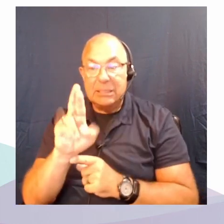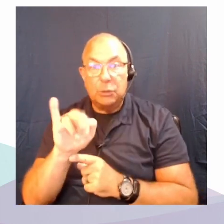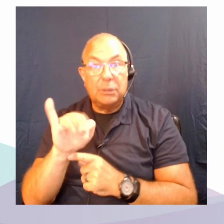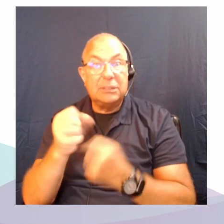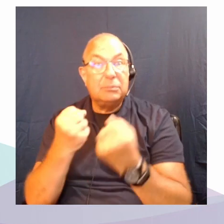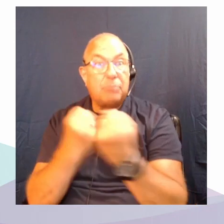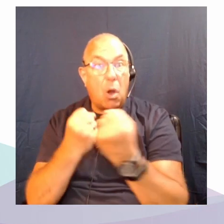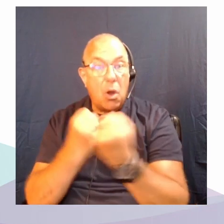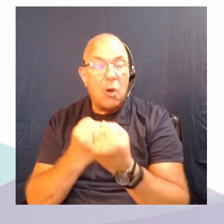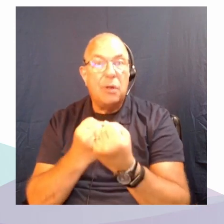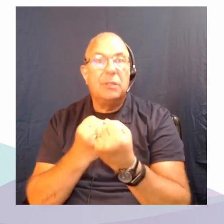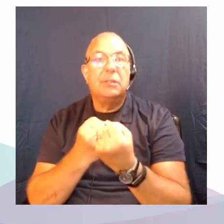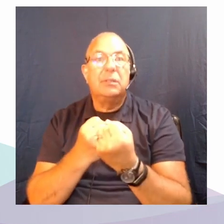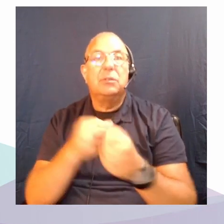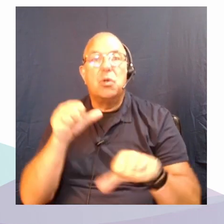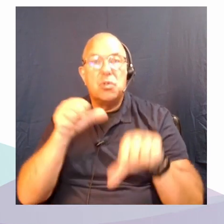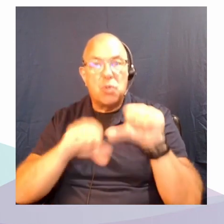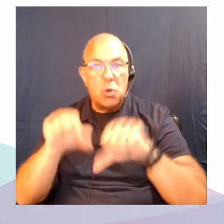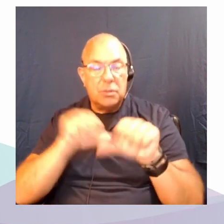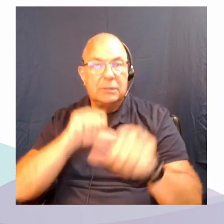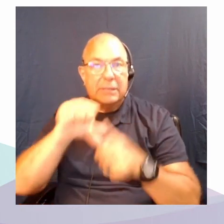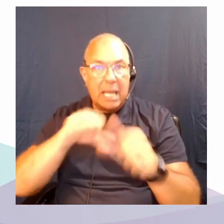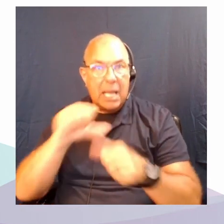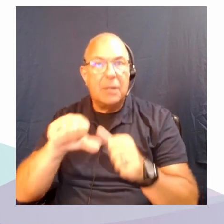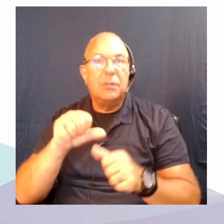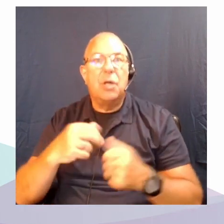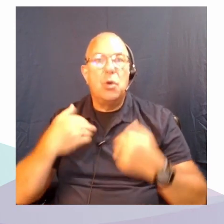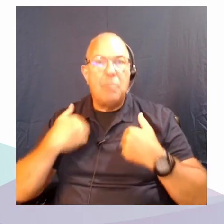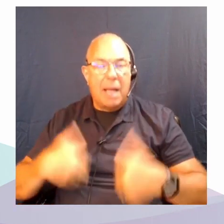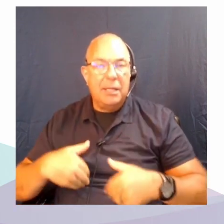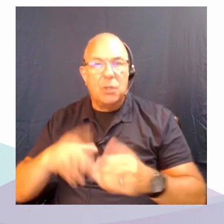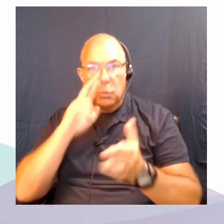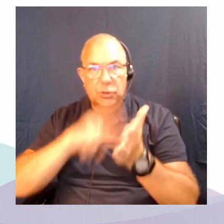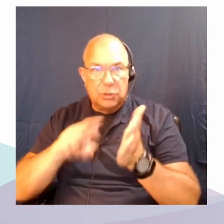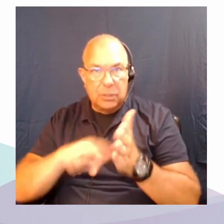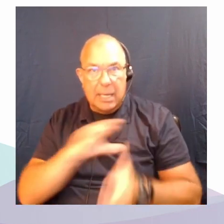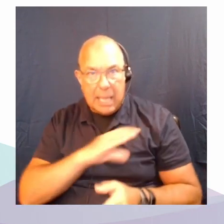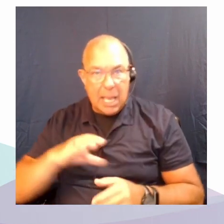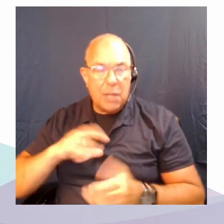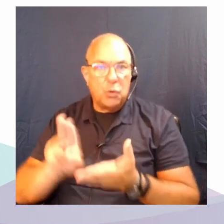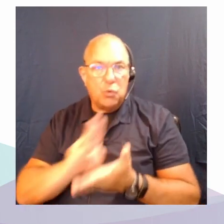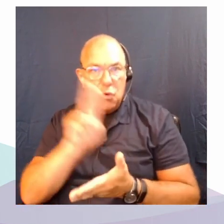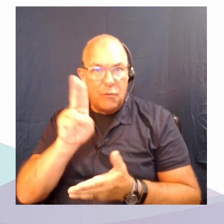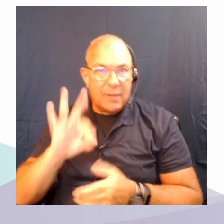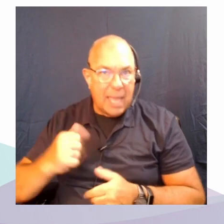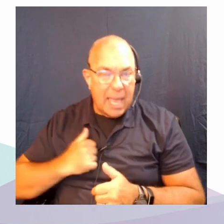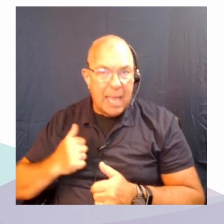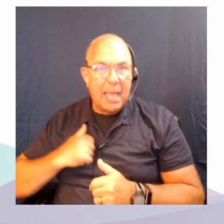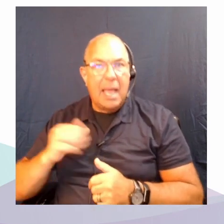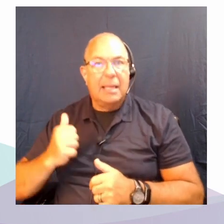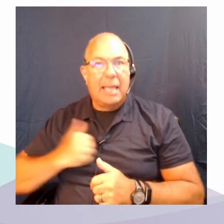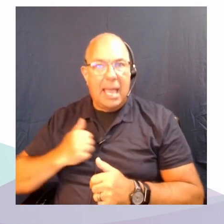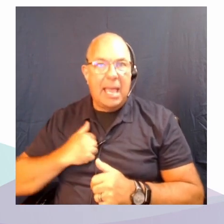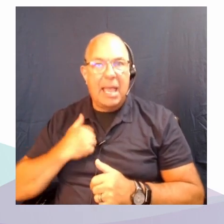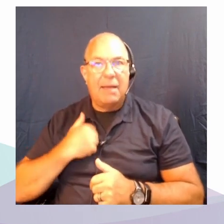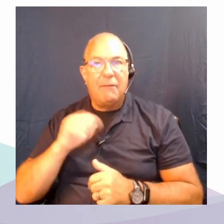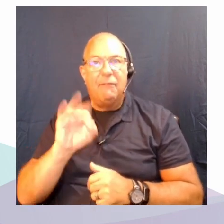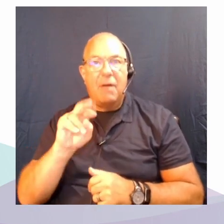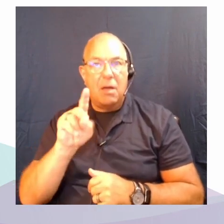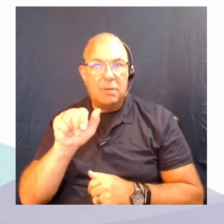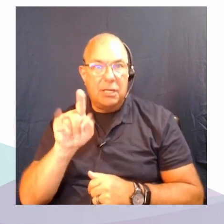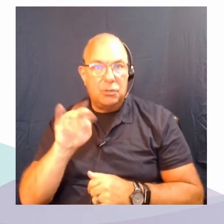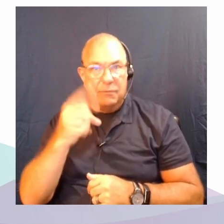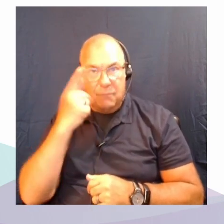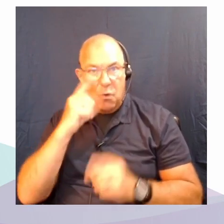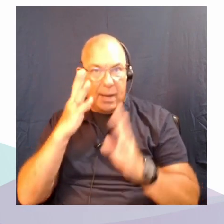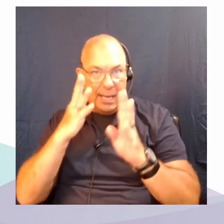and humanities research council universities canada and the canada foundation for innovation if you would